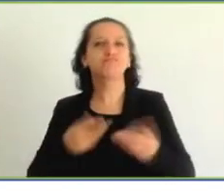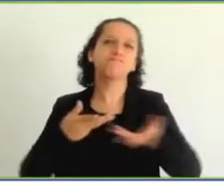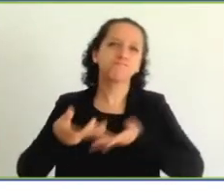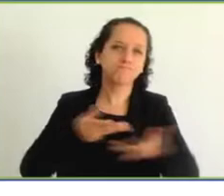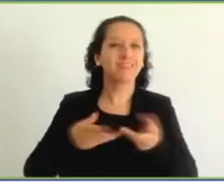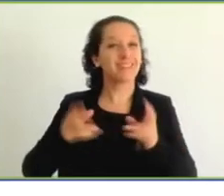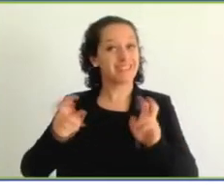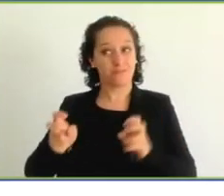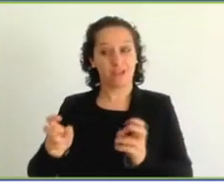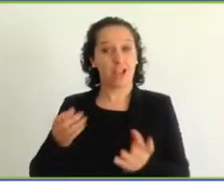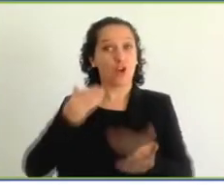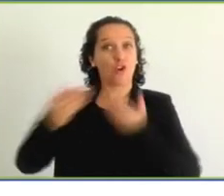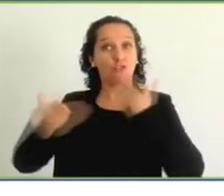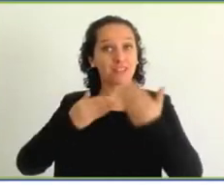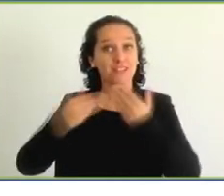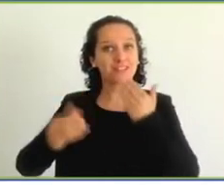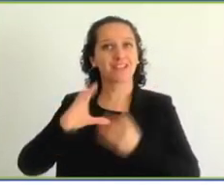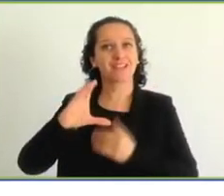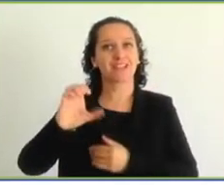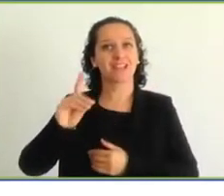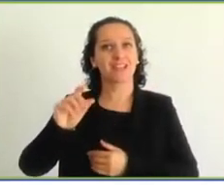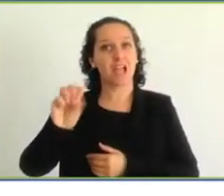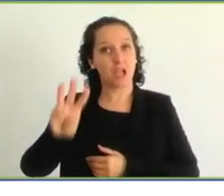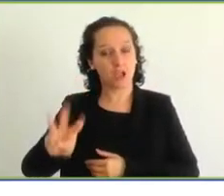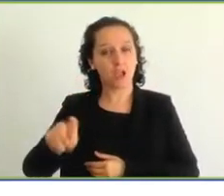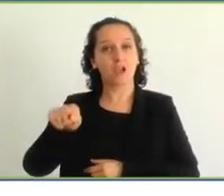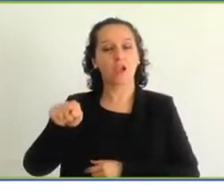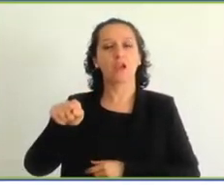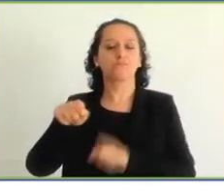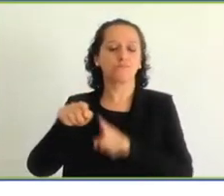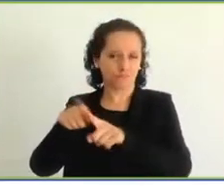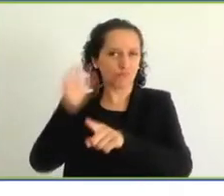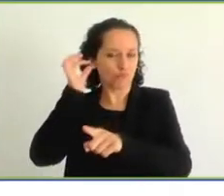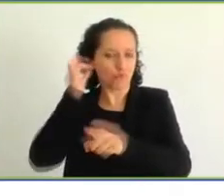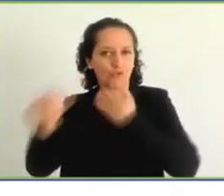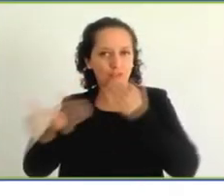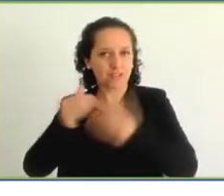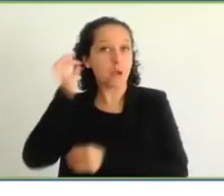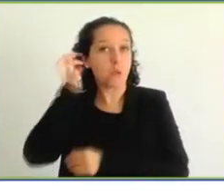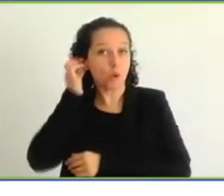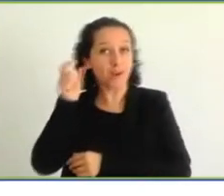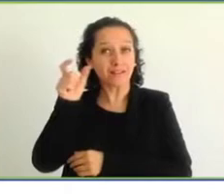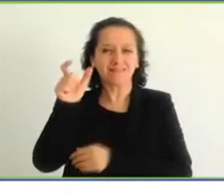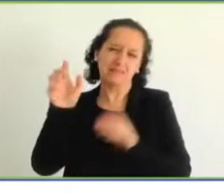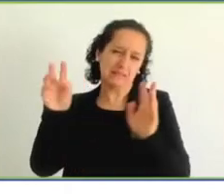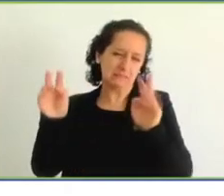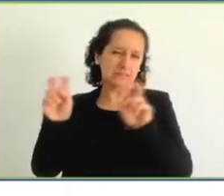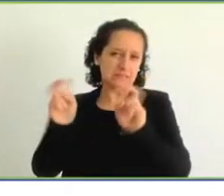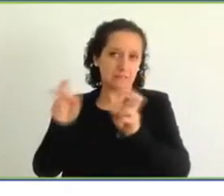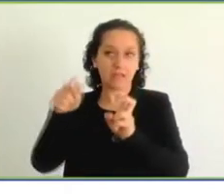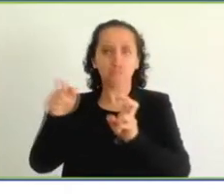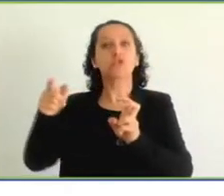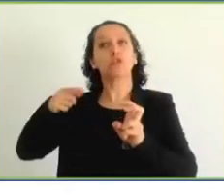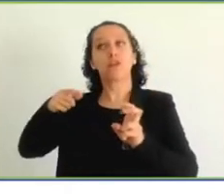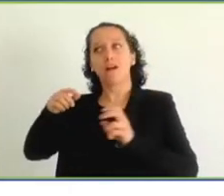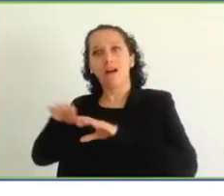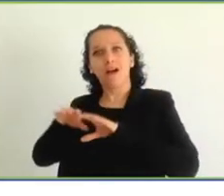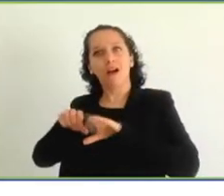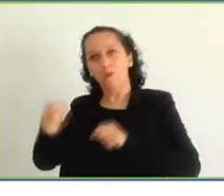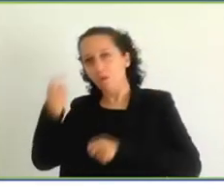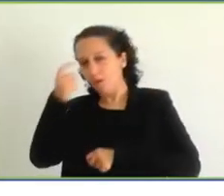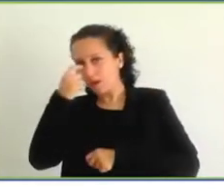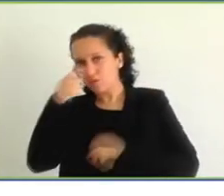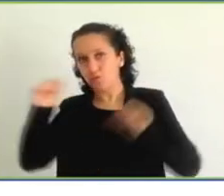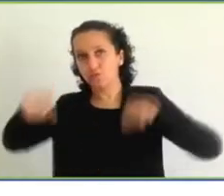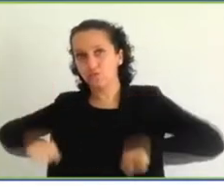We also were asked to share our experiences on the Forum on Sustainable for Countries of Latin America